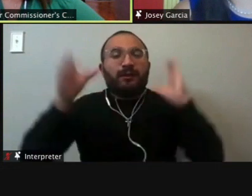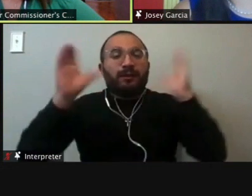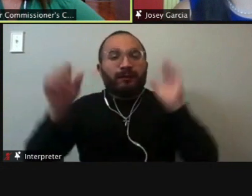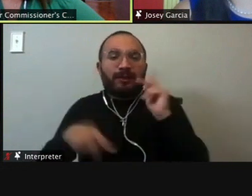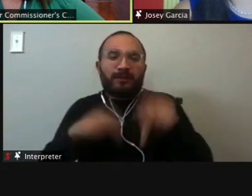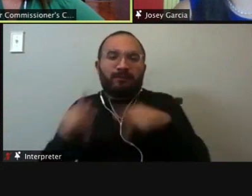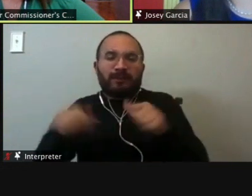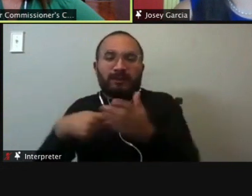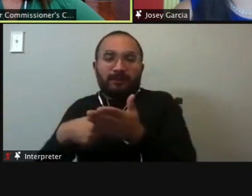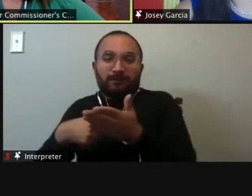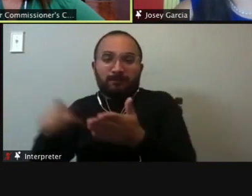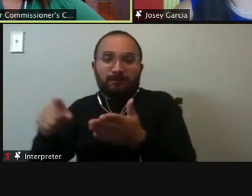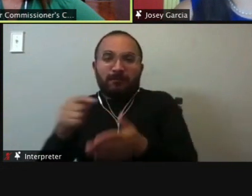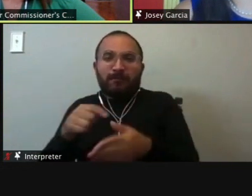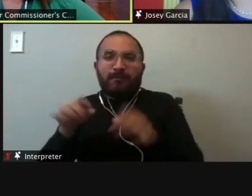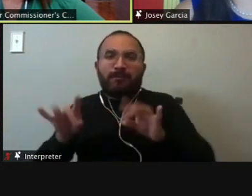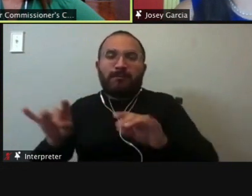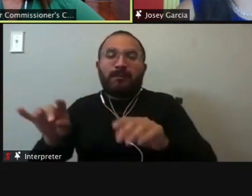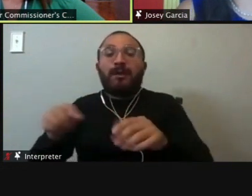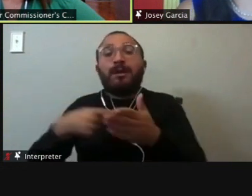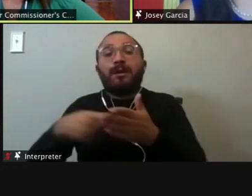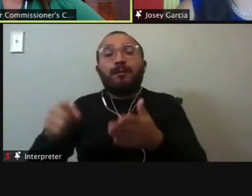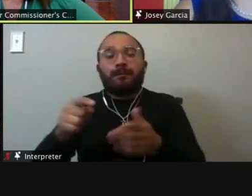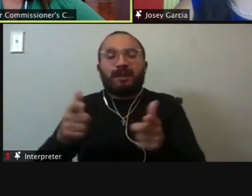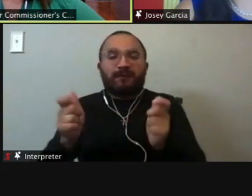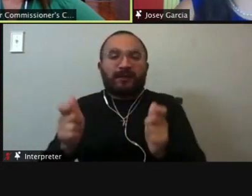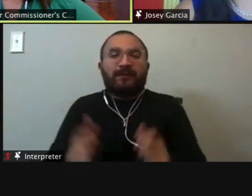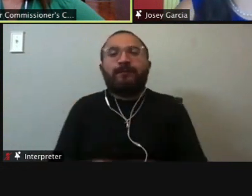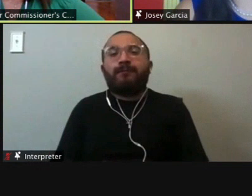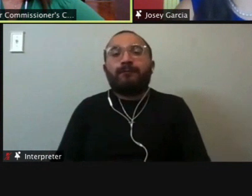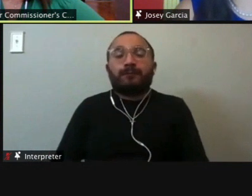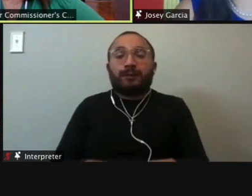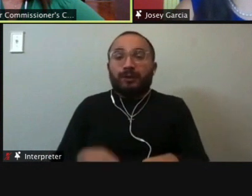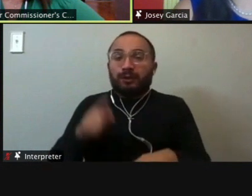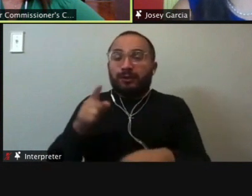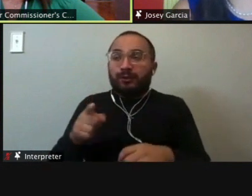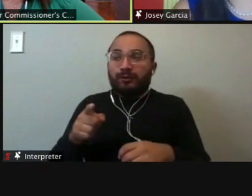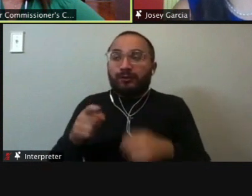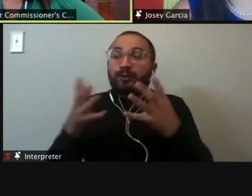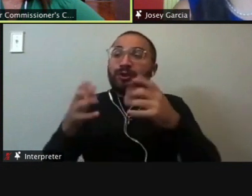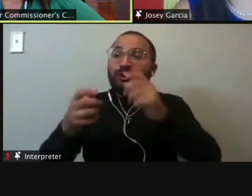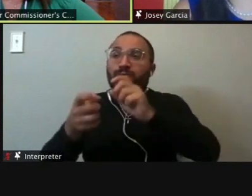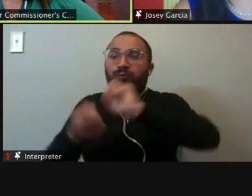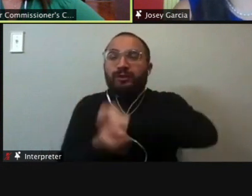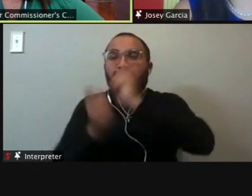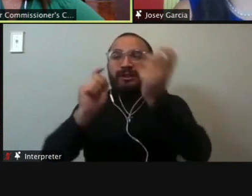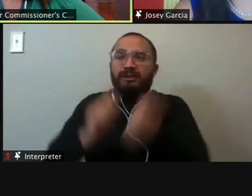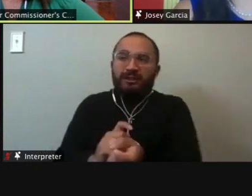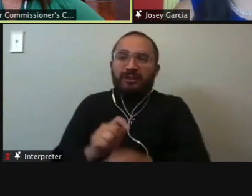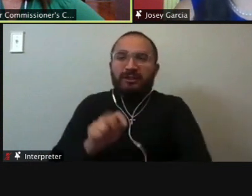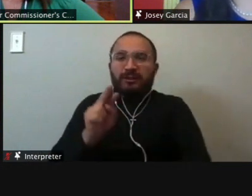what we're asking is, are you ready to support a reform of the bail system that will make it easier